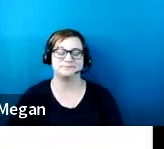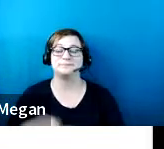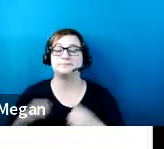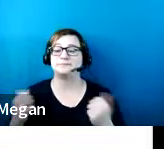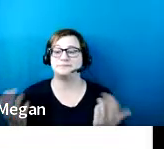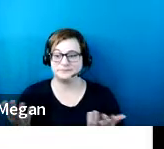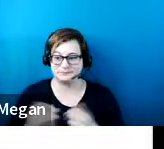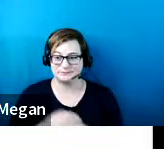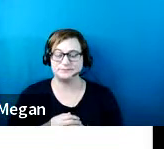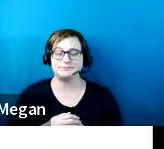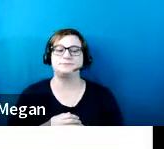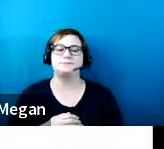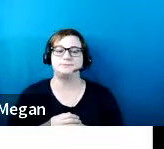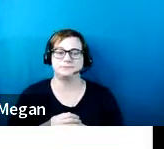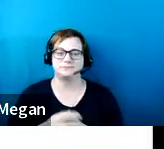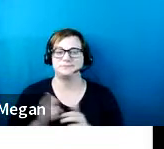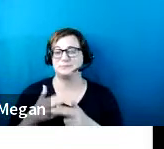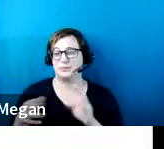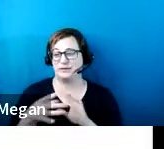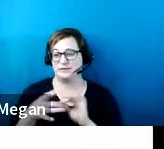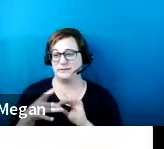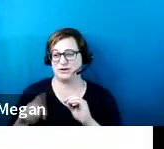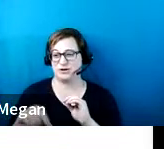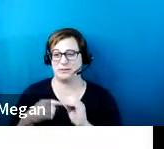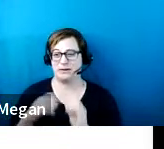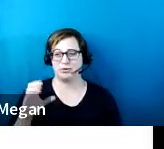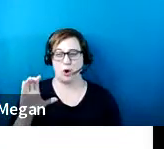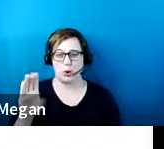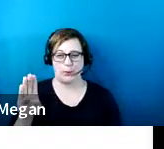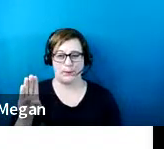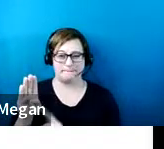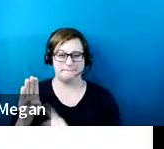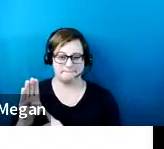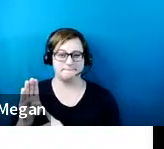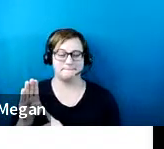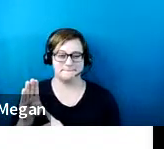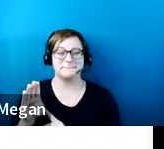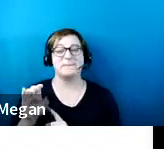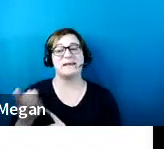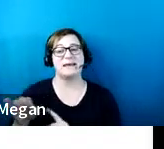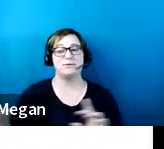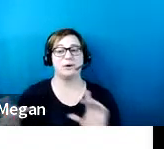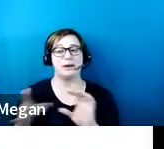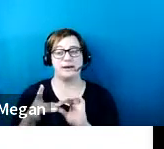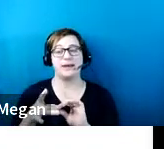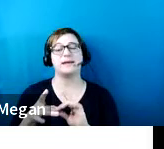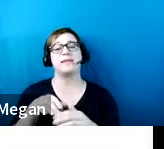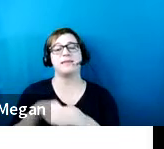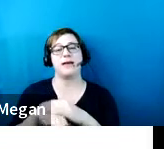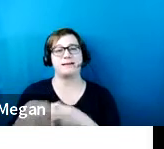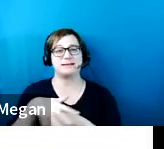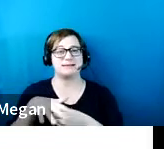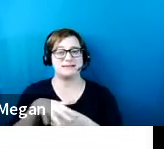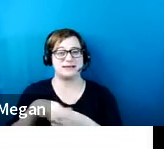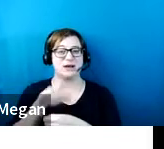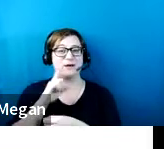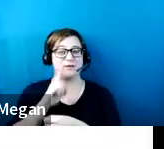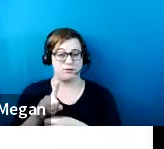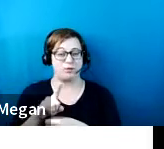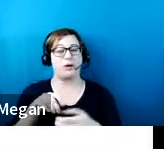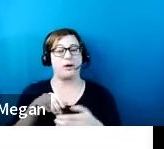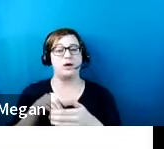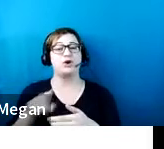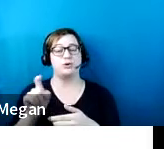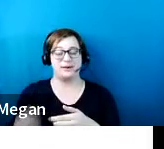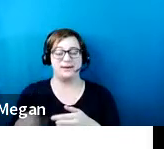So brief mention about curb ramps. If you are connecting an access aisle to an accessible route, you're likely going to need